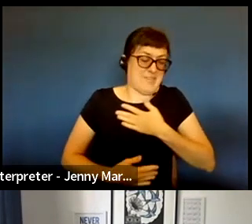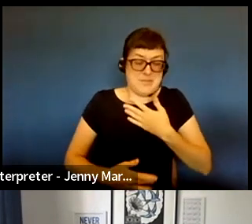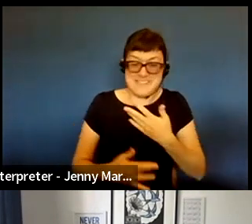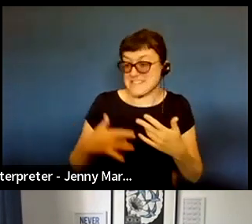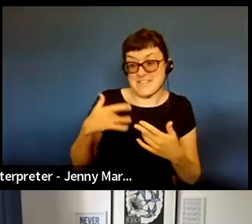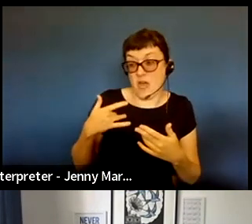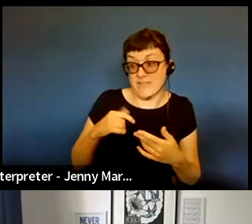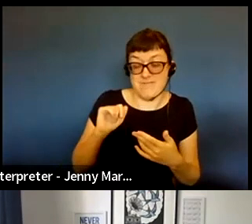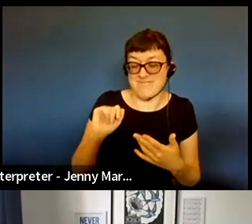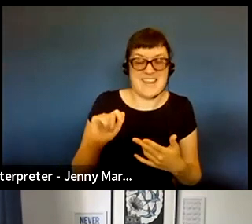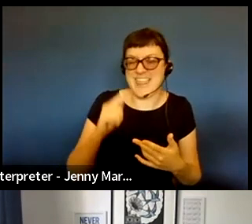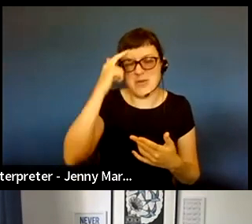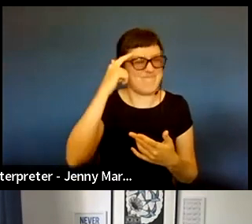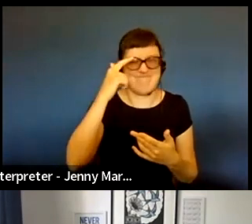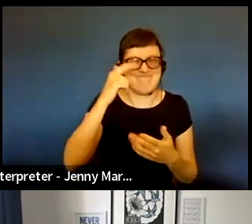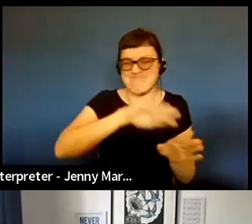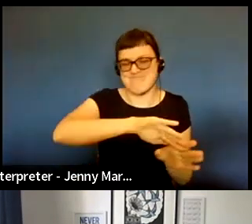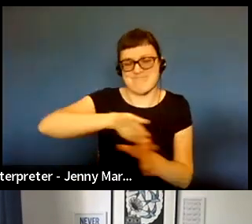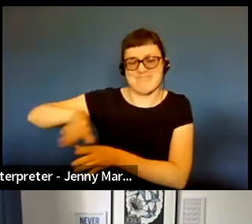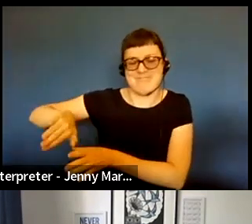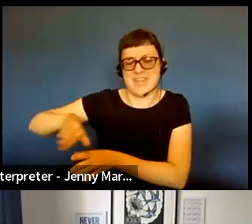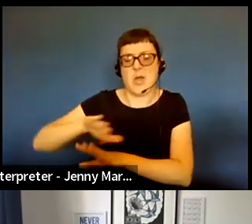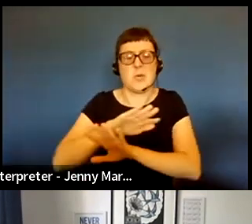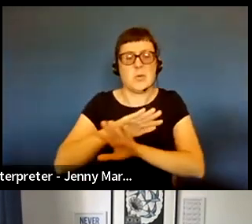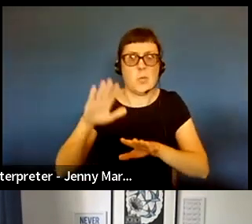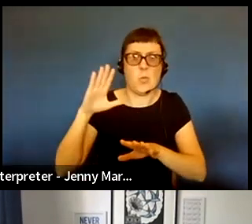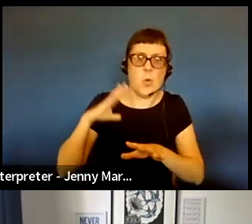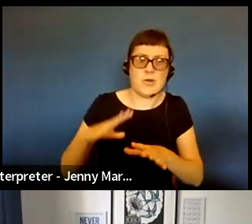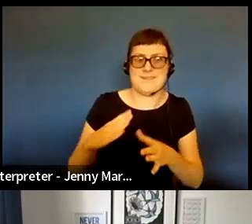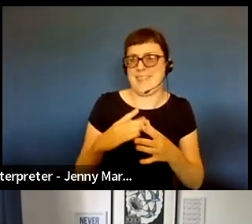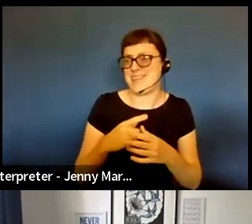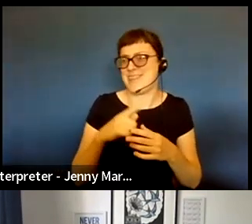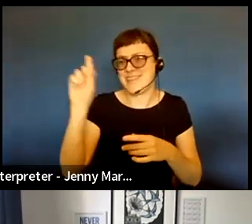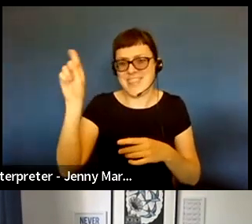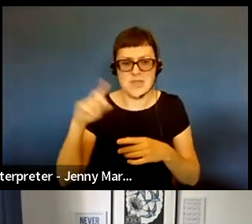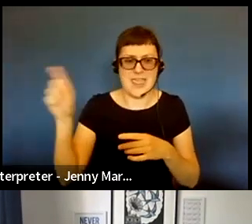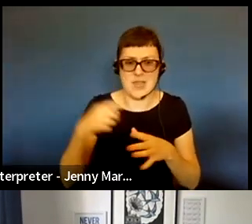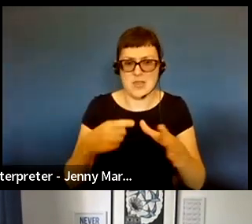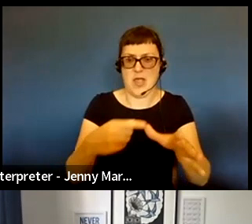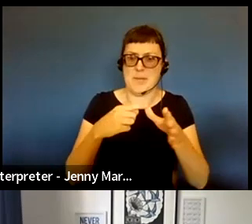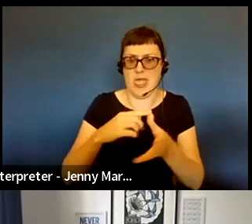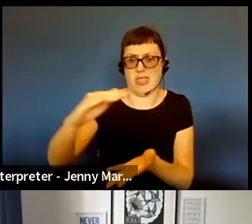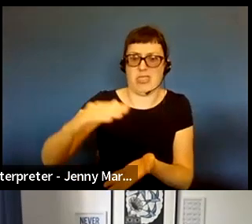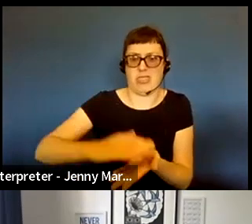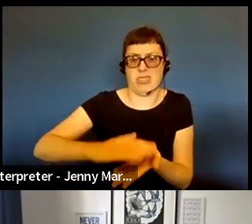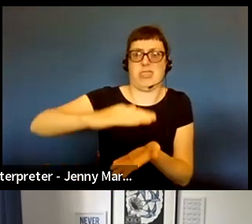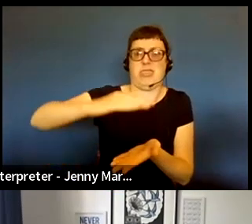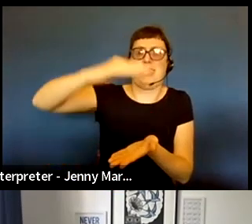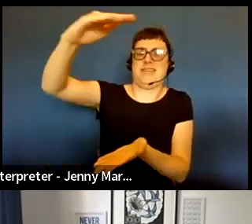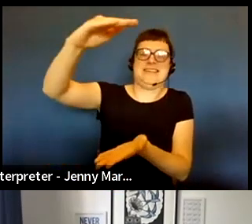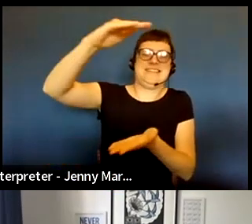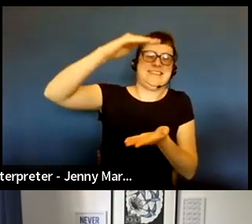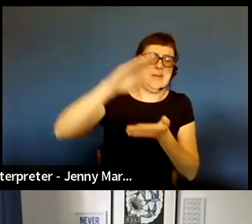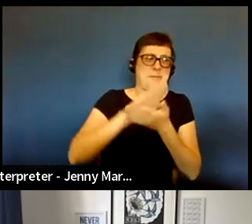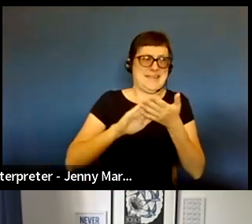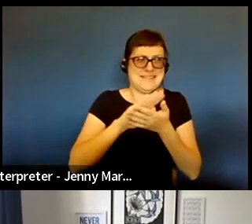that we thought actually we don't want to create something that's going to attract thousands and thousands of applications that is going to require